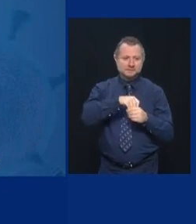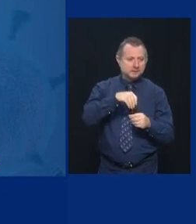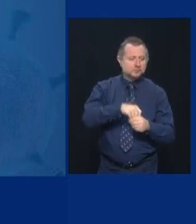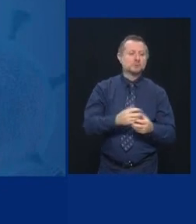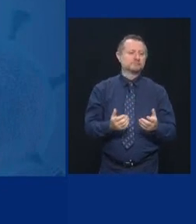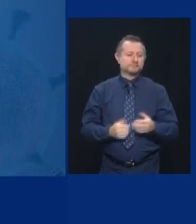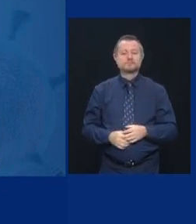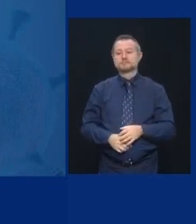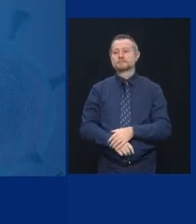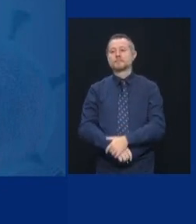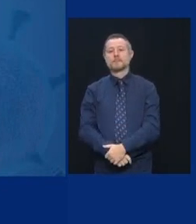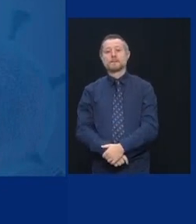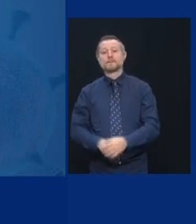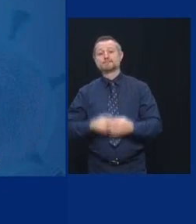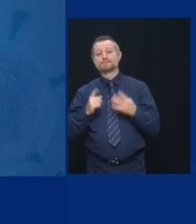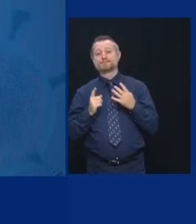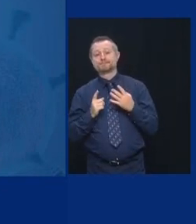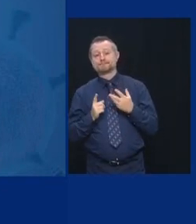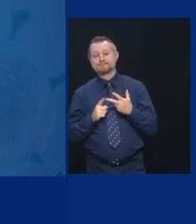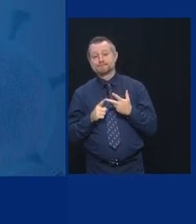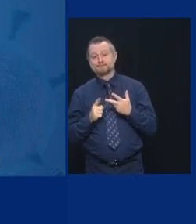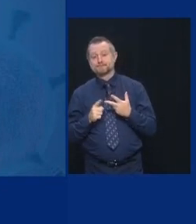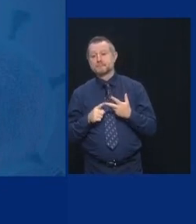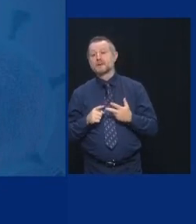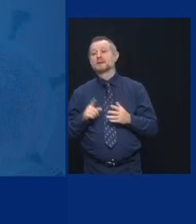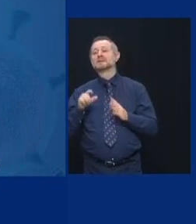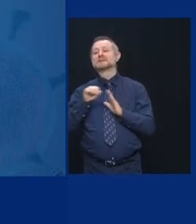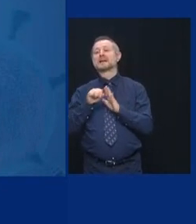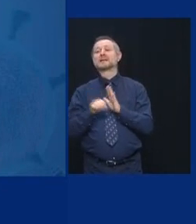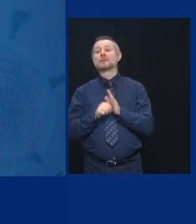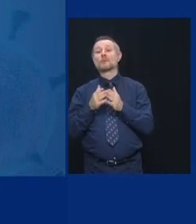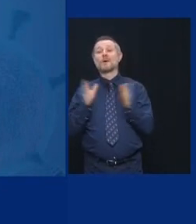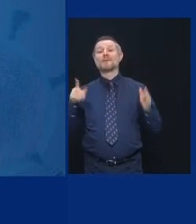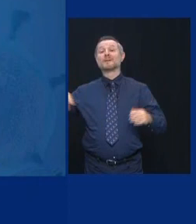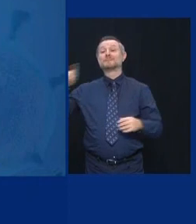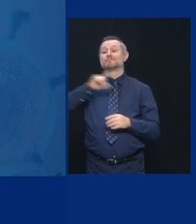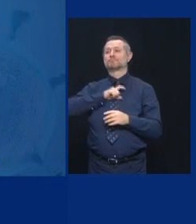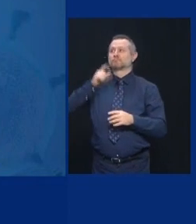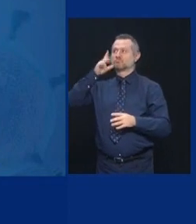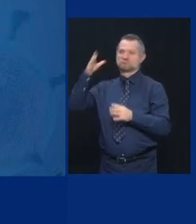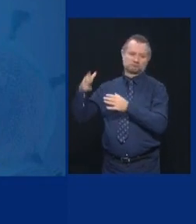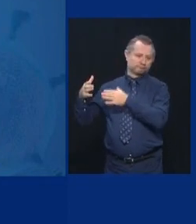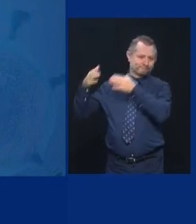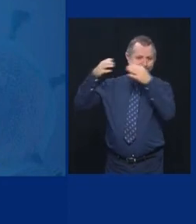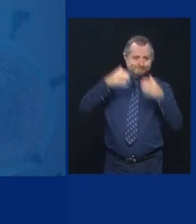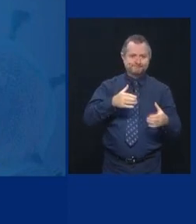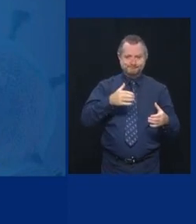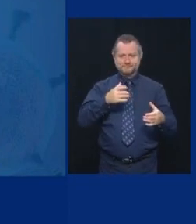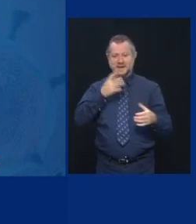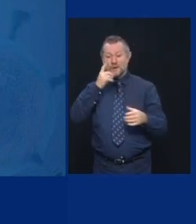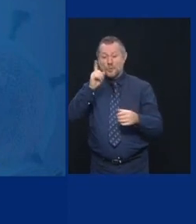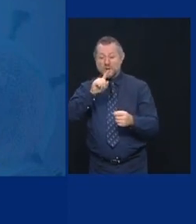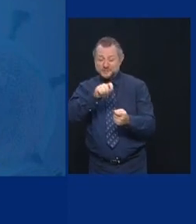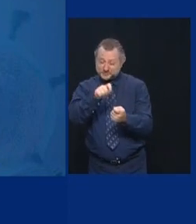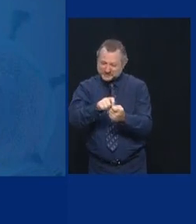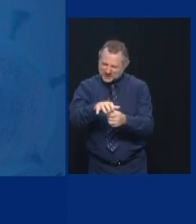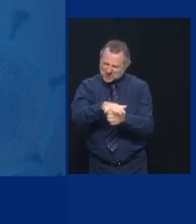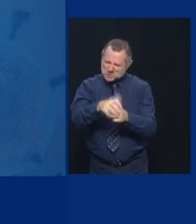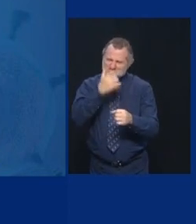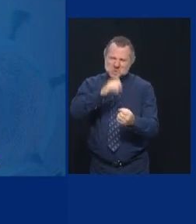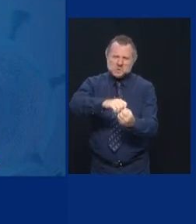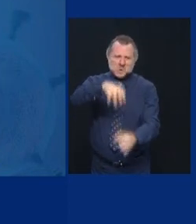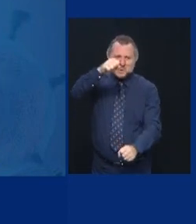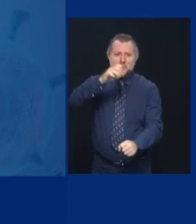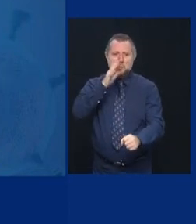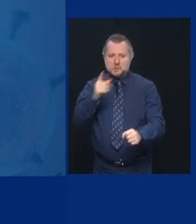We're going to do statewide enforcement, state-supervised with local resources, but enforcement has to be